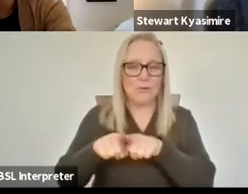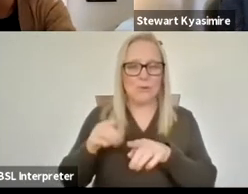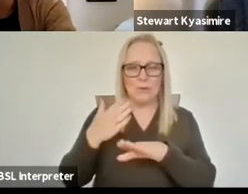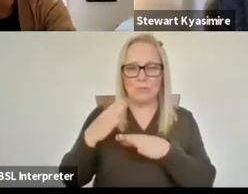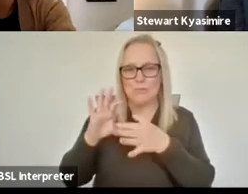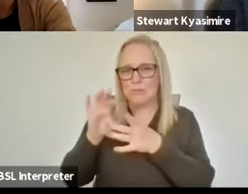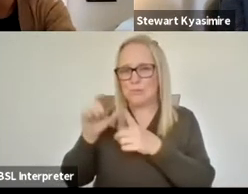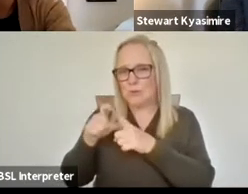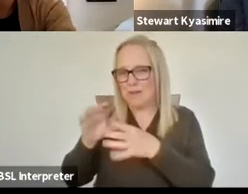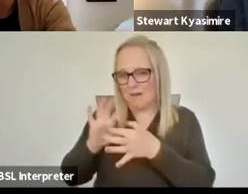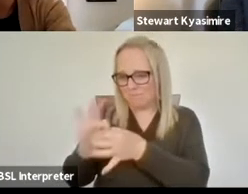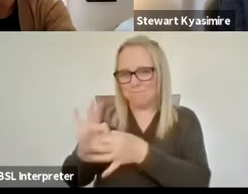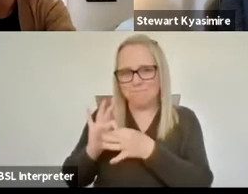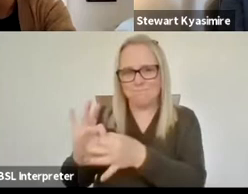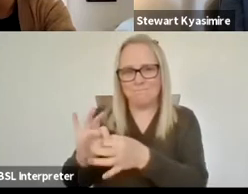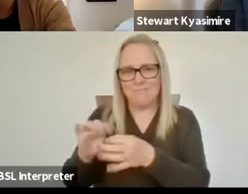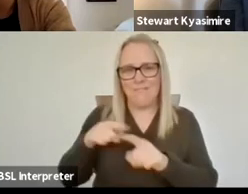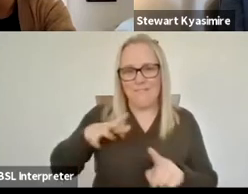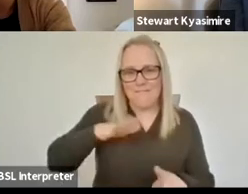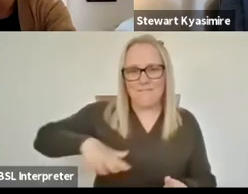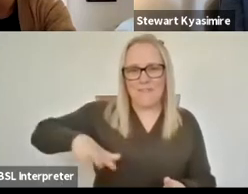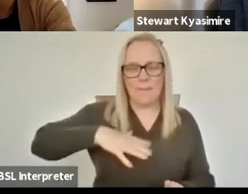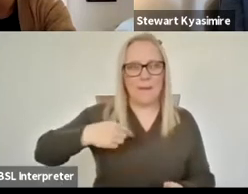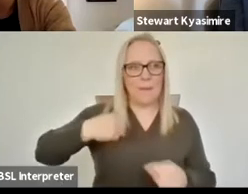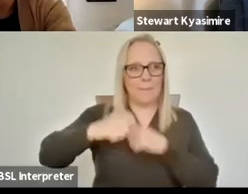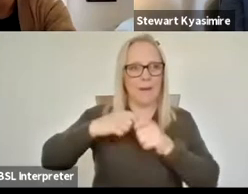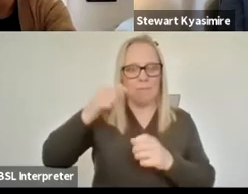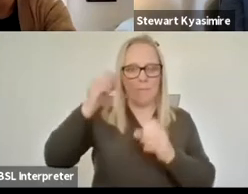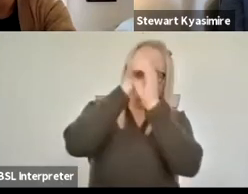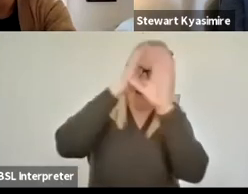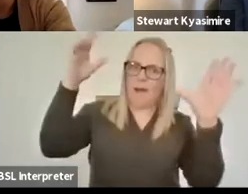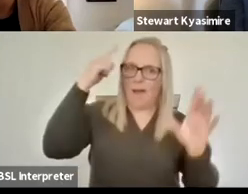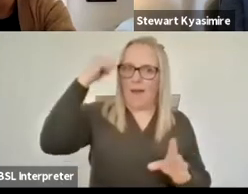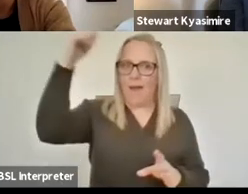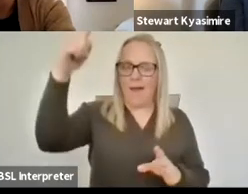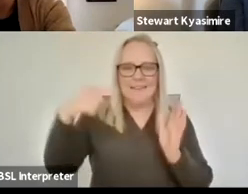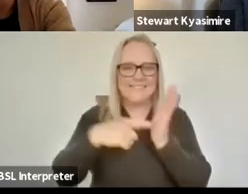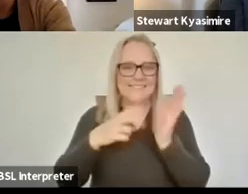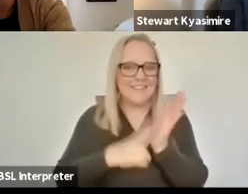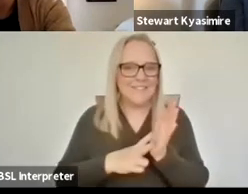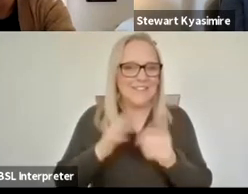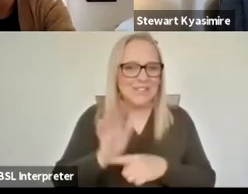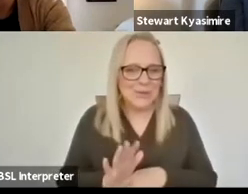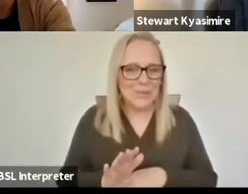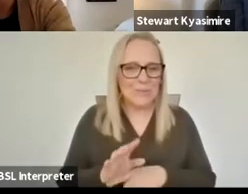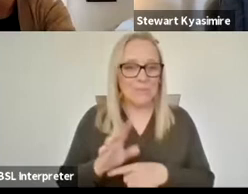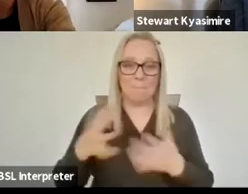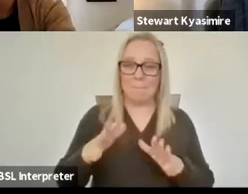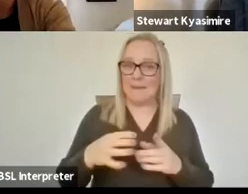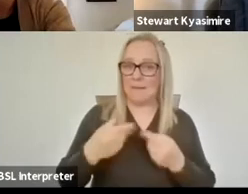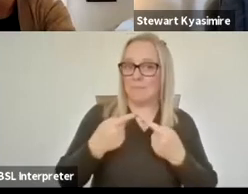um came up with an idea for a television show and then pitched that to a well-known um network